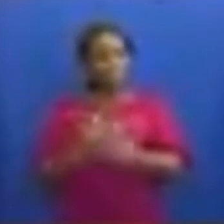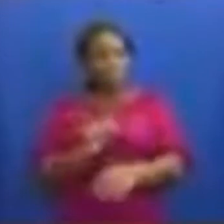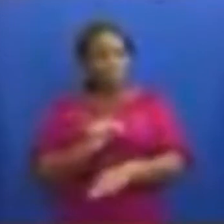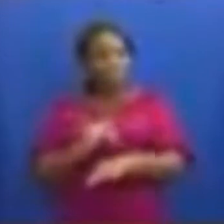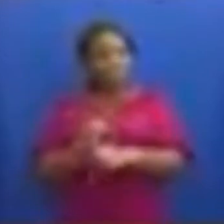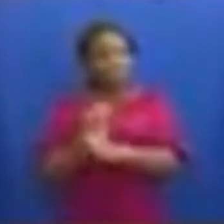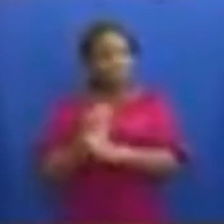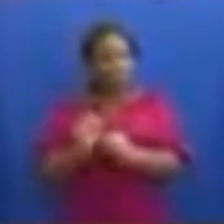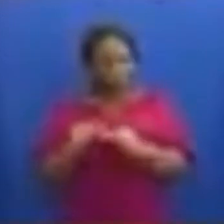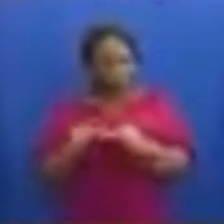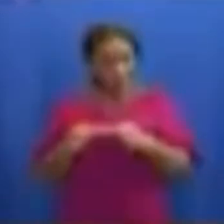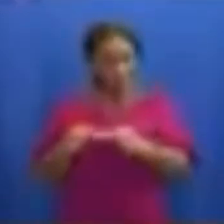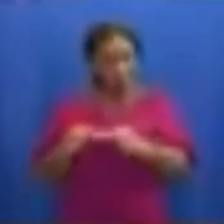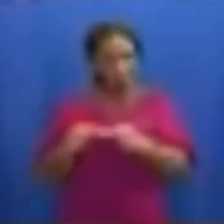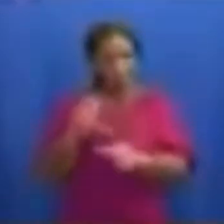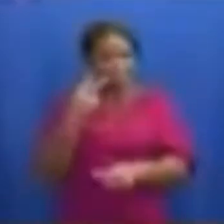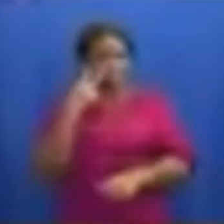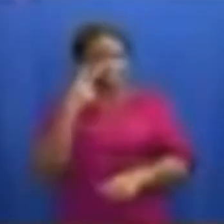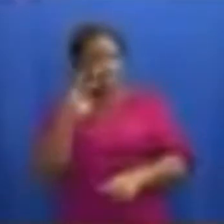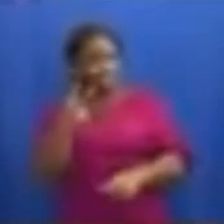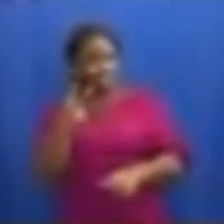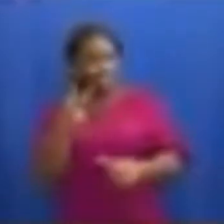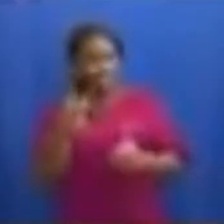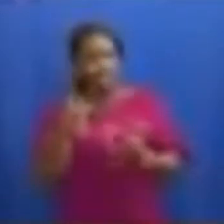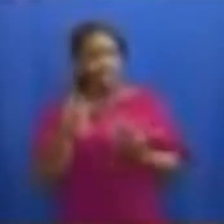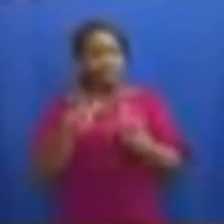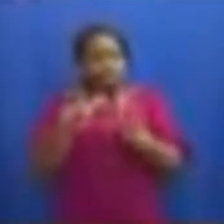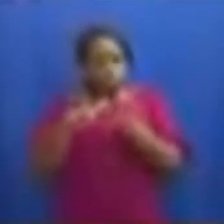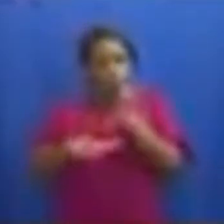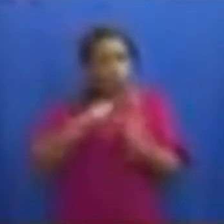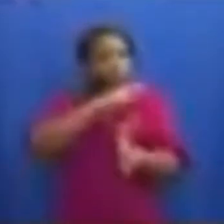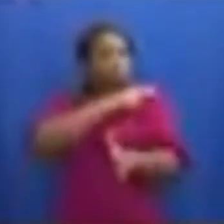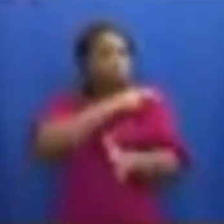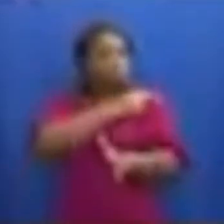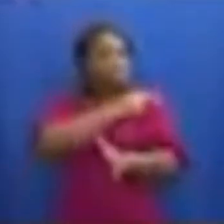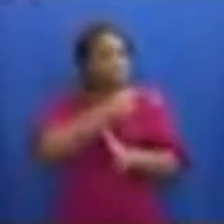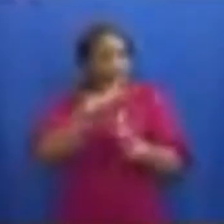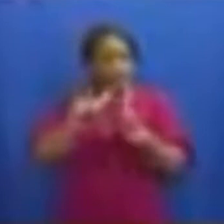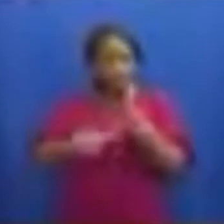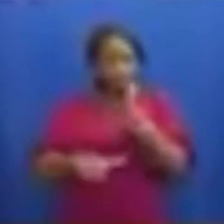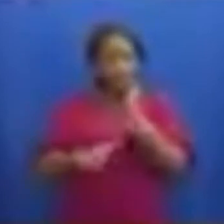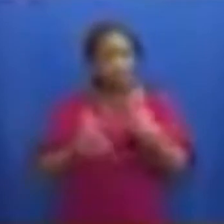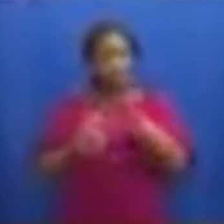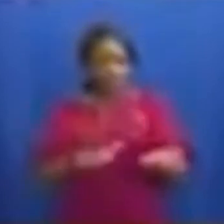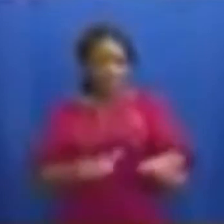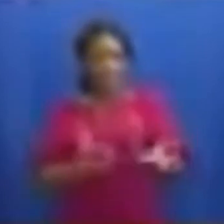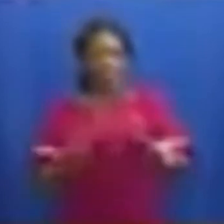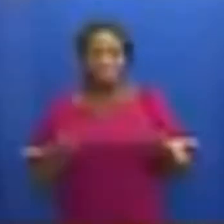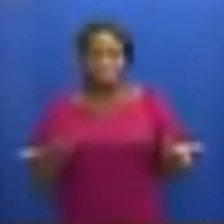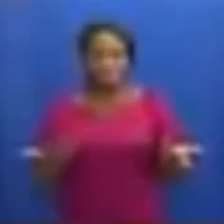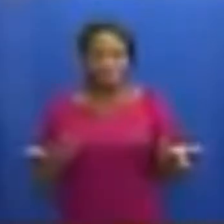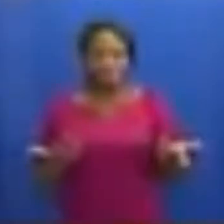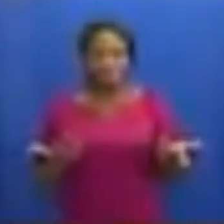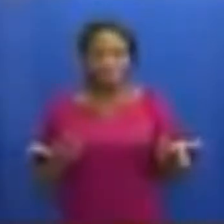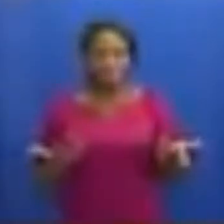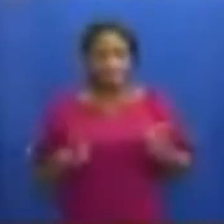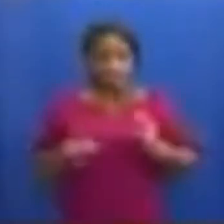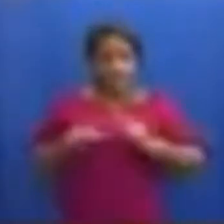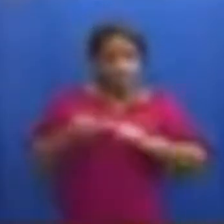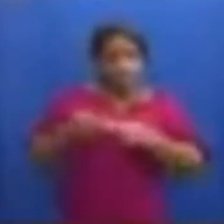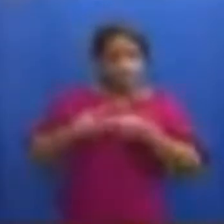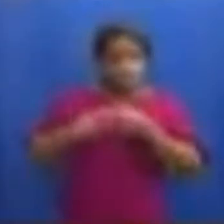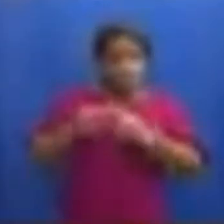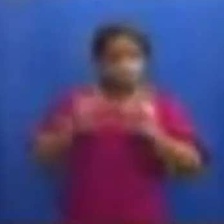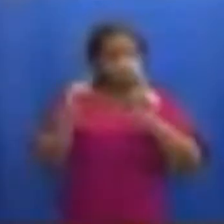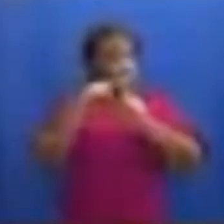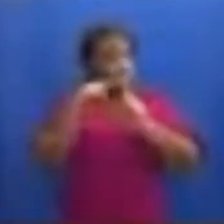we have continued to witness low hospitalization and low death rates. The number of active